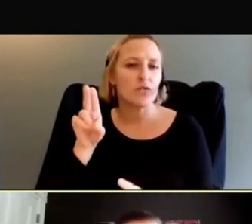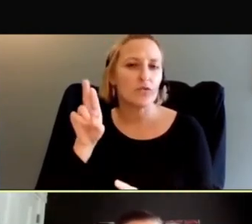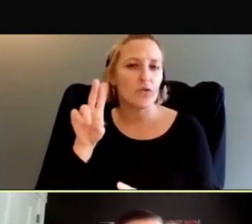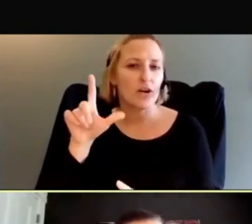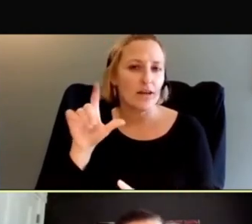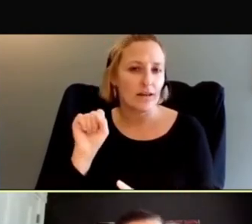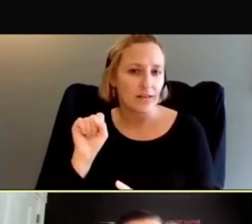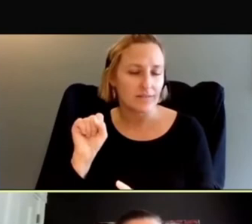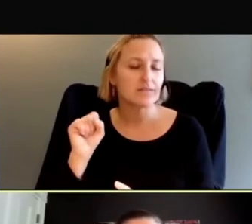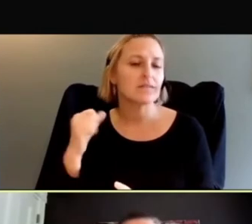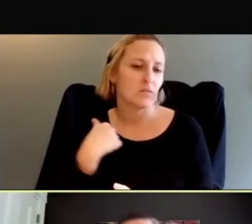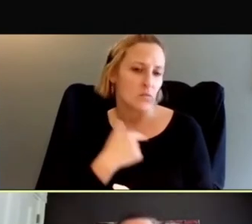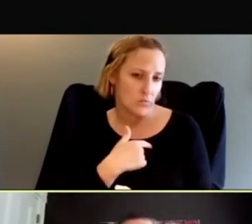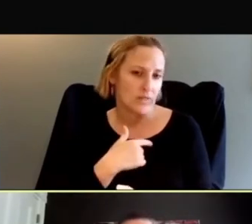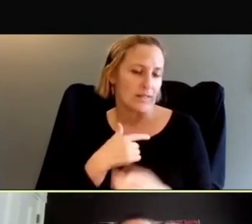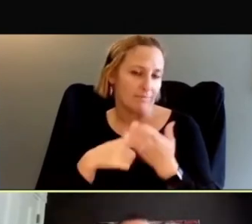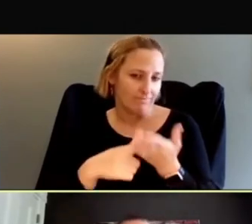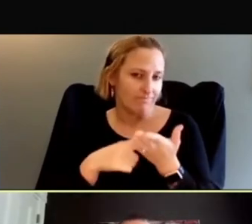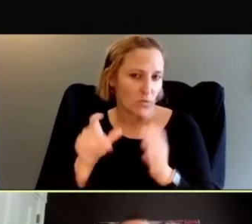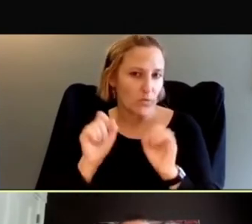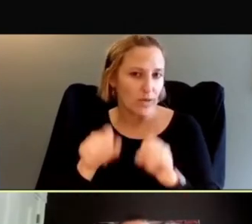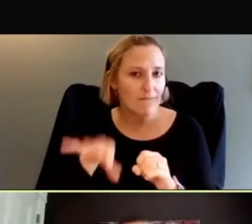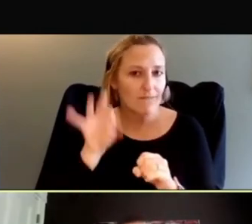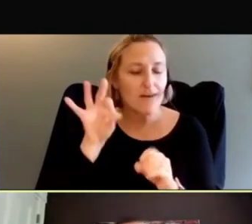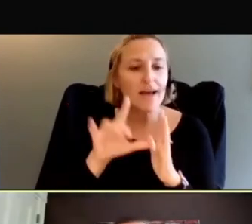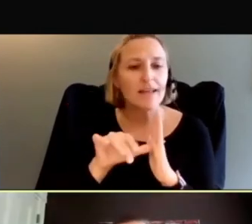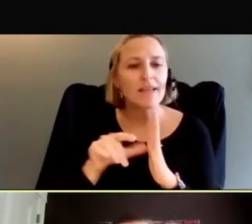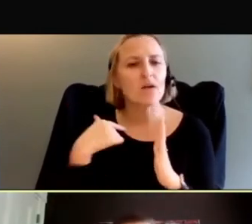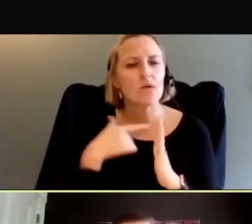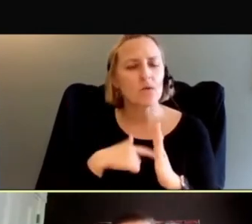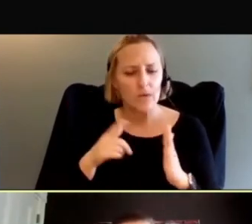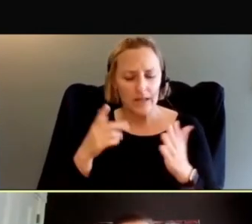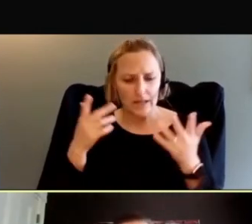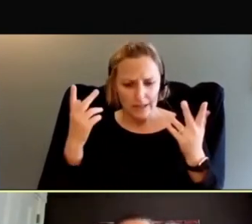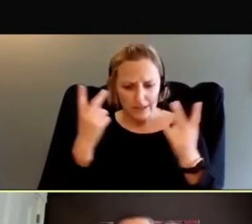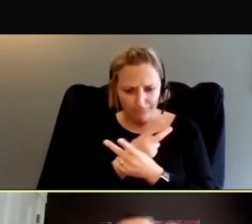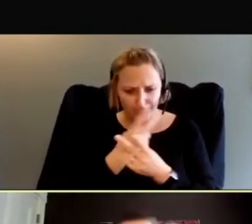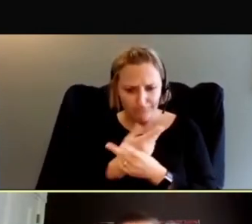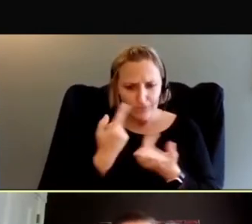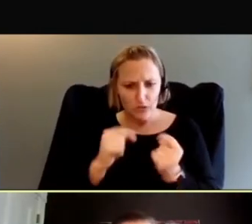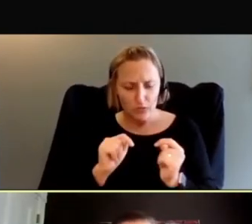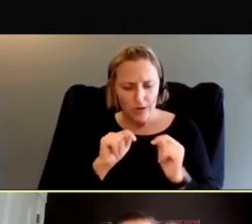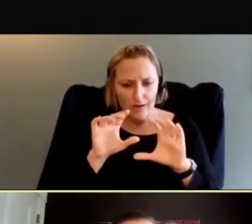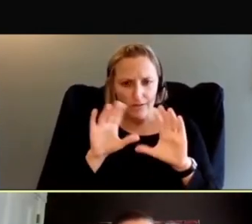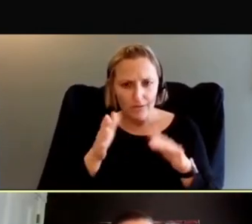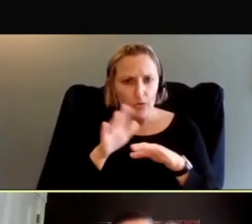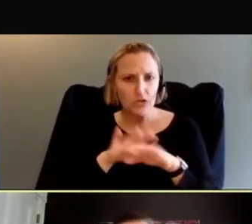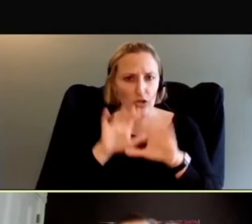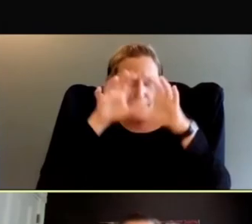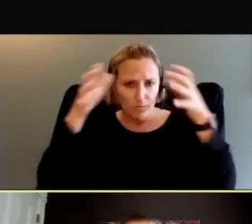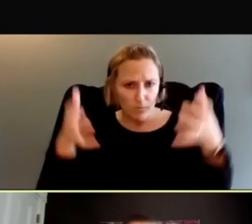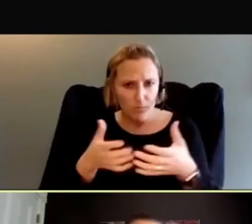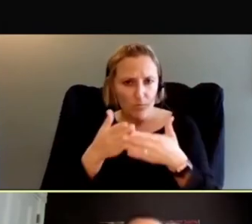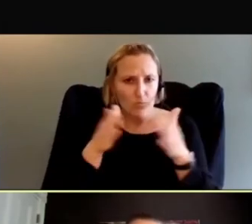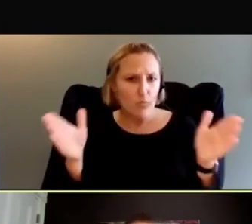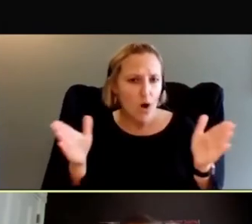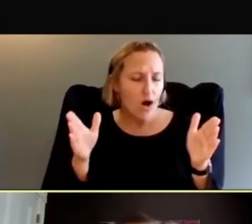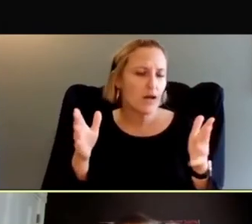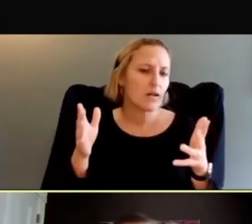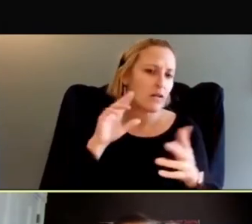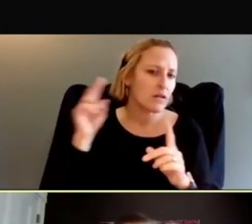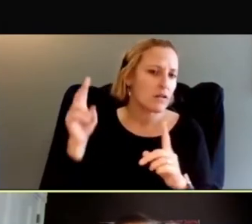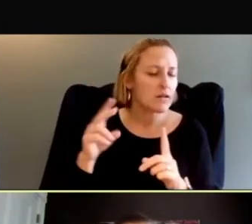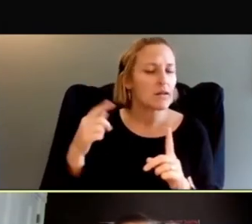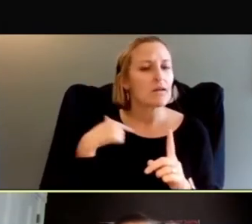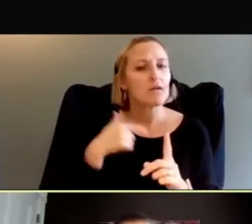able to look them up. But we really looked at health literacy in this like broad sense. And when you think about it in clinical research, we're talking about the use